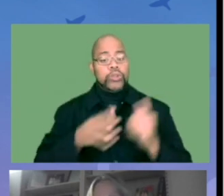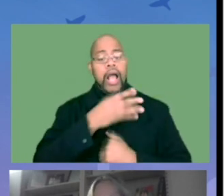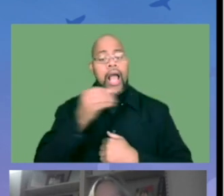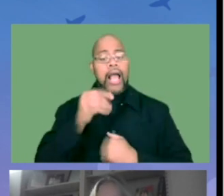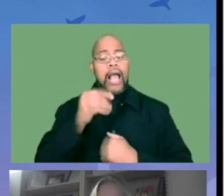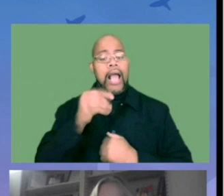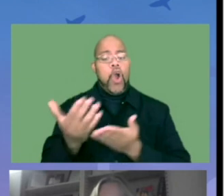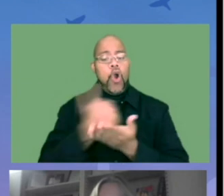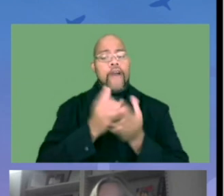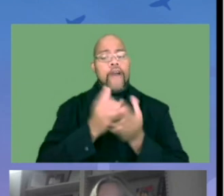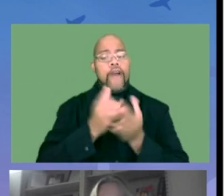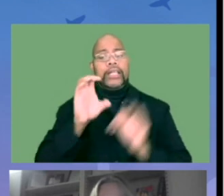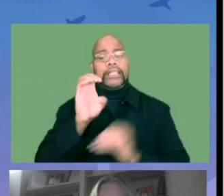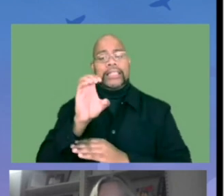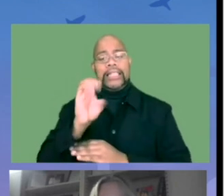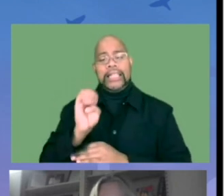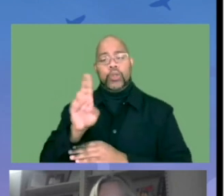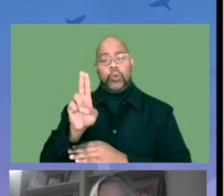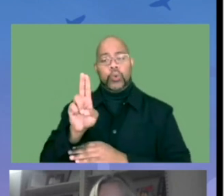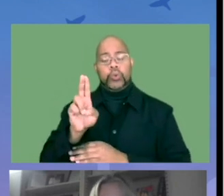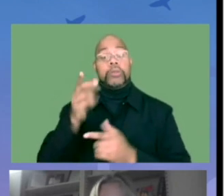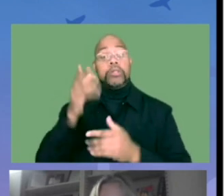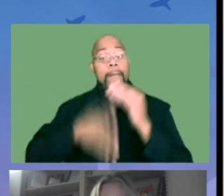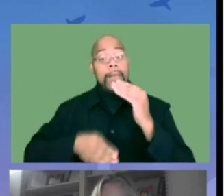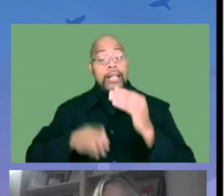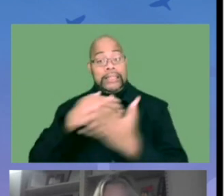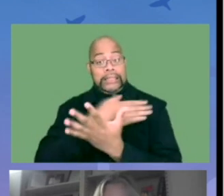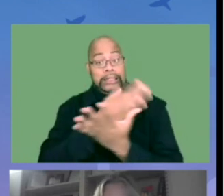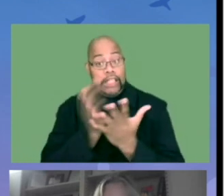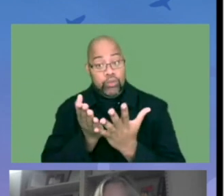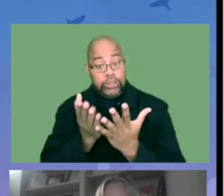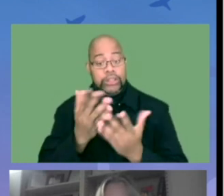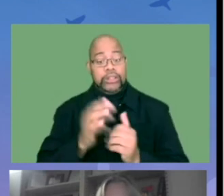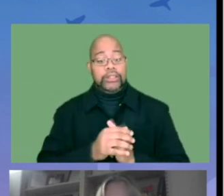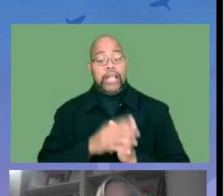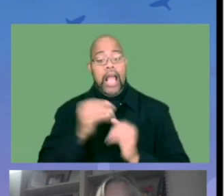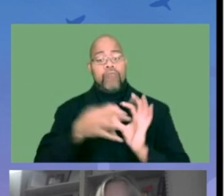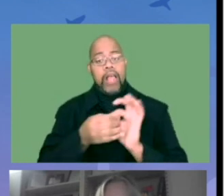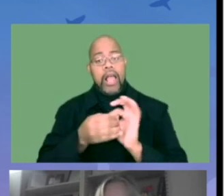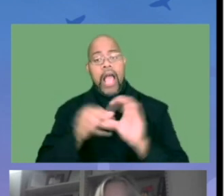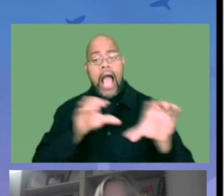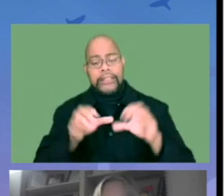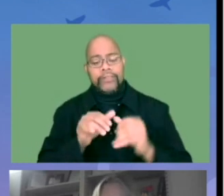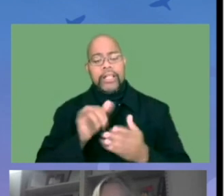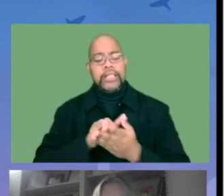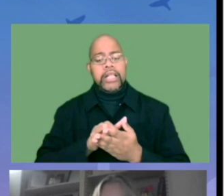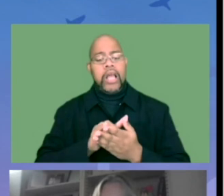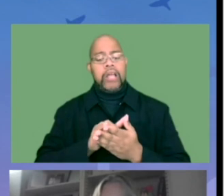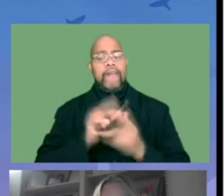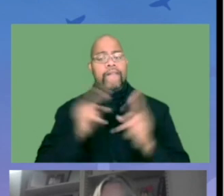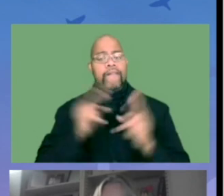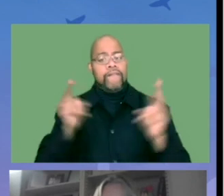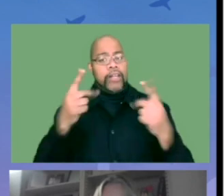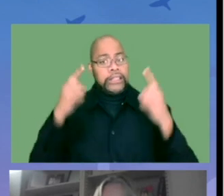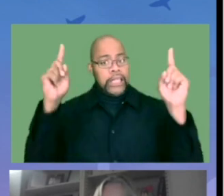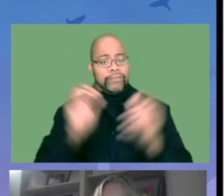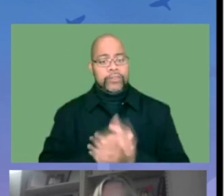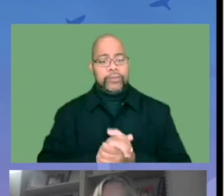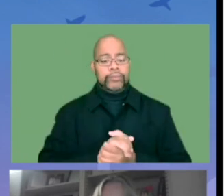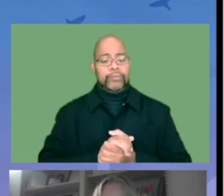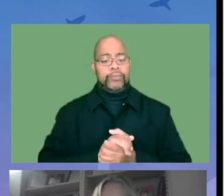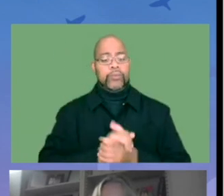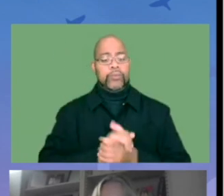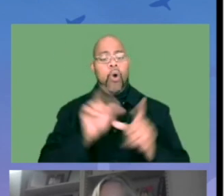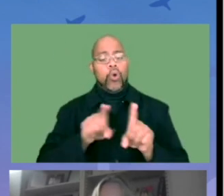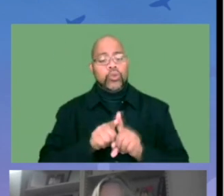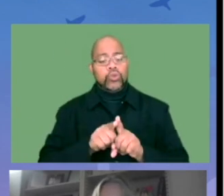to do research on best practices for interventions and assessments on school mental health and